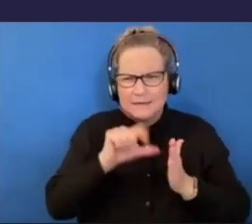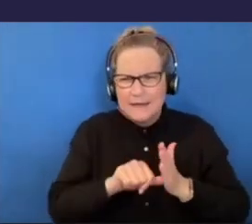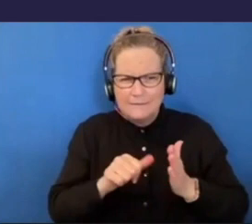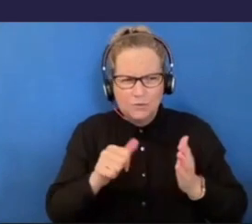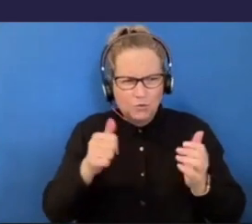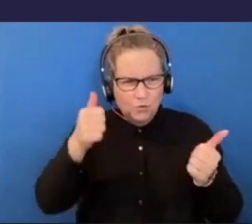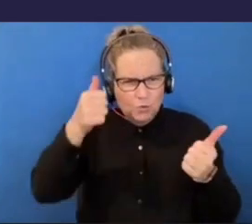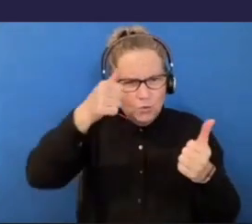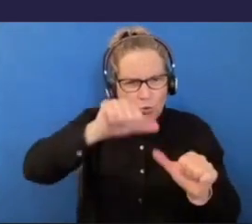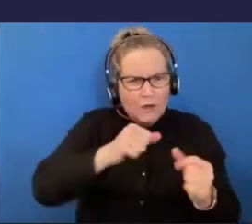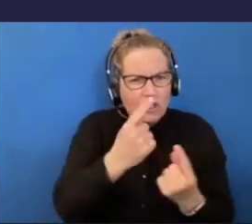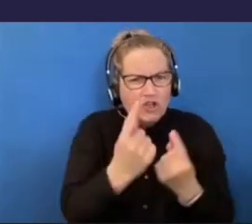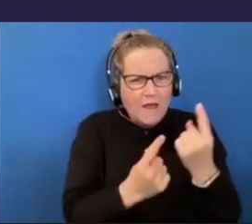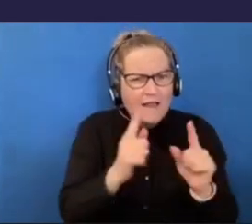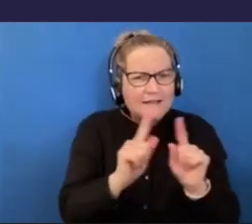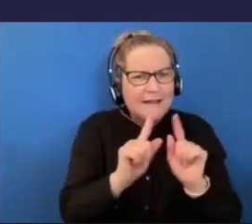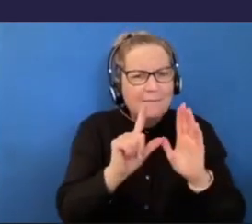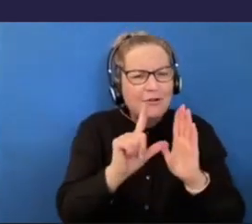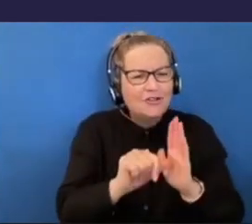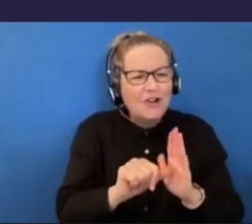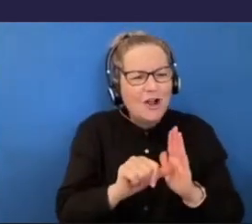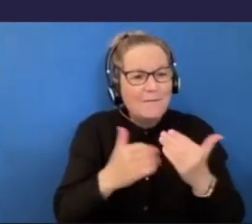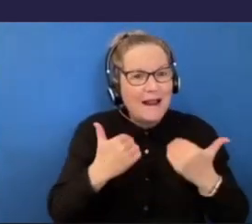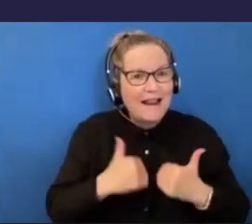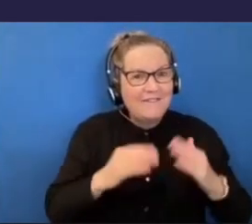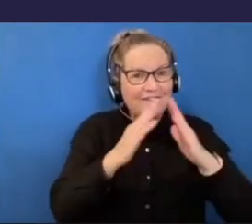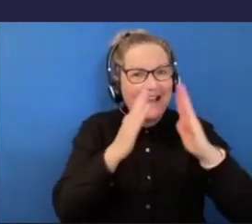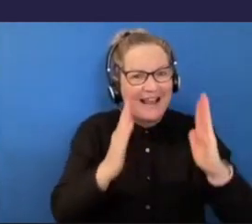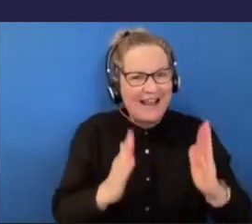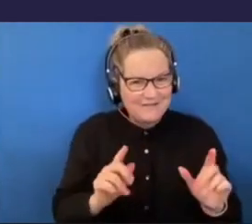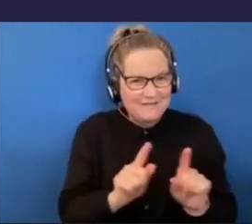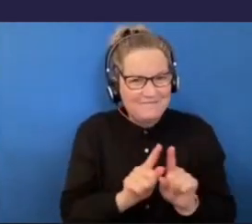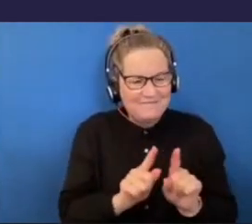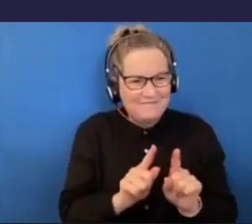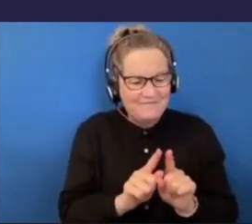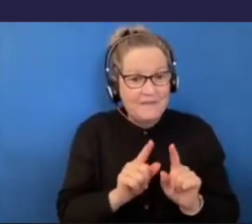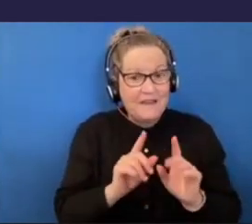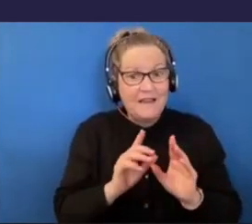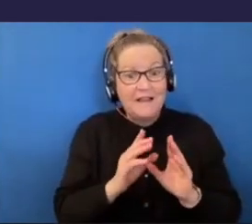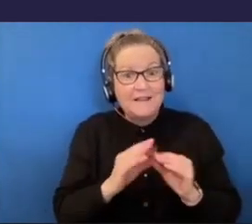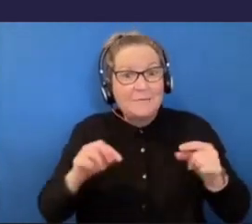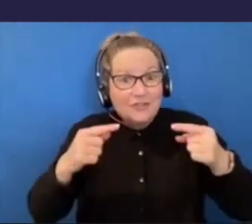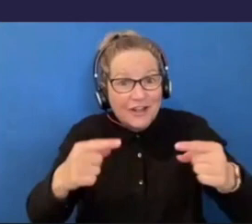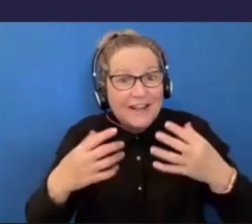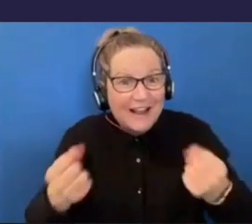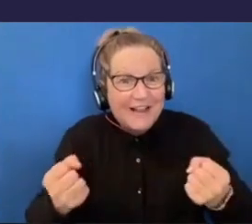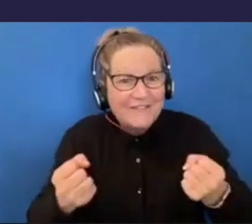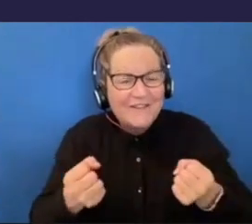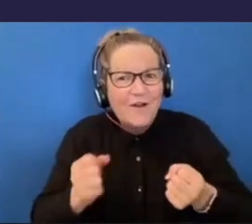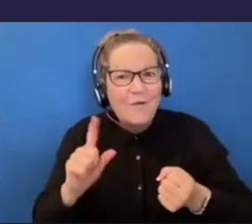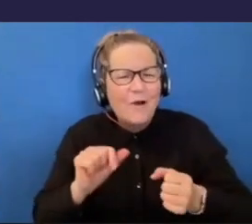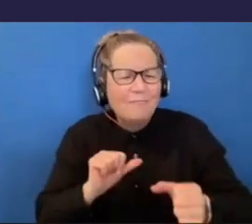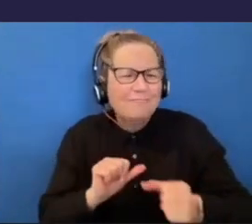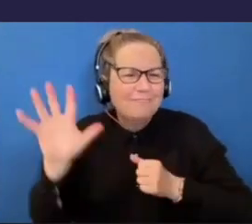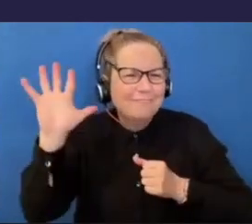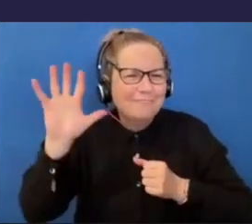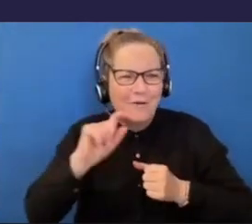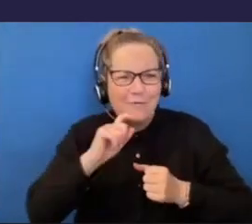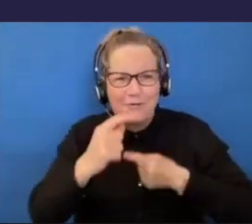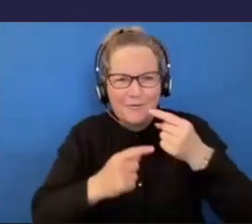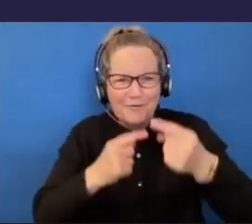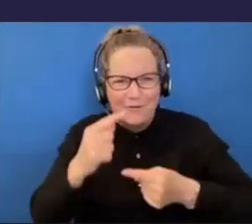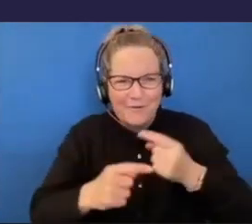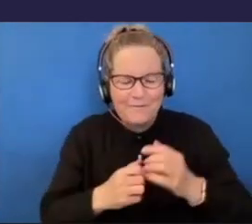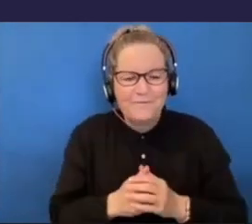together, and some of the challenges and some of the things that were really awesome about living together. After that, Hugh is going